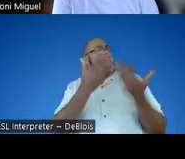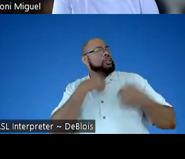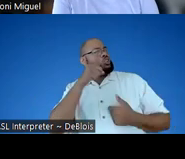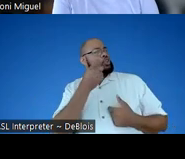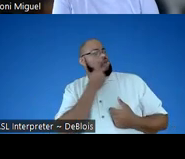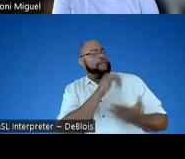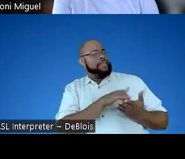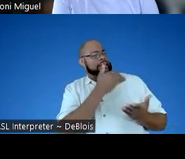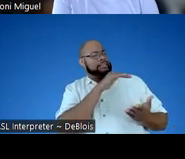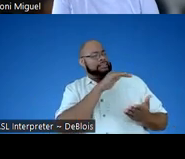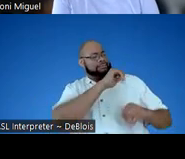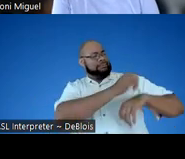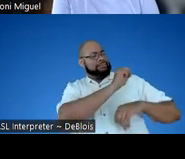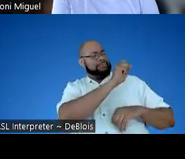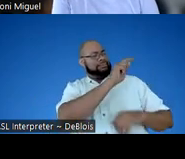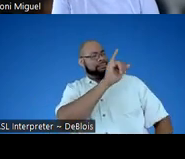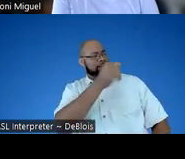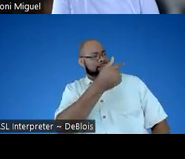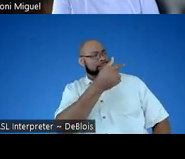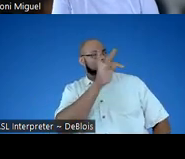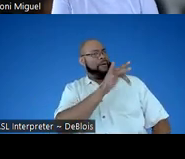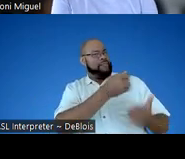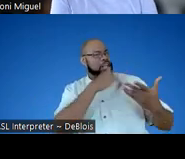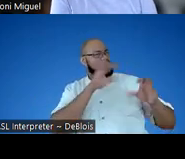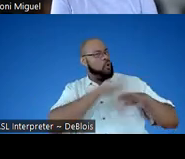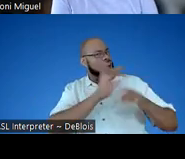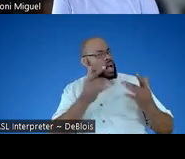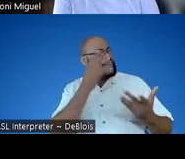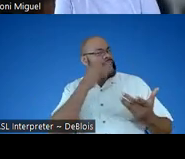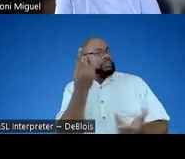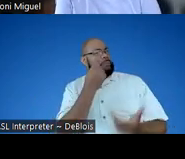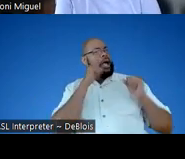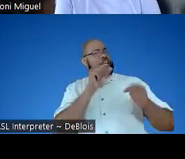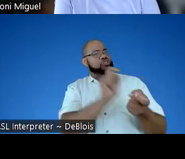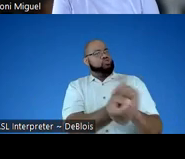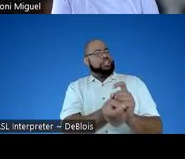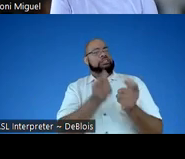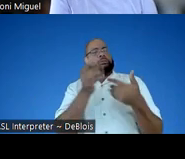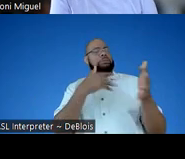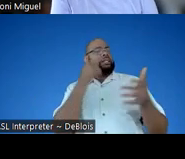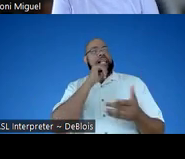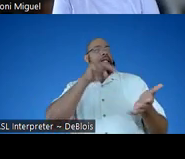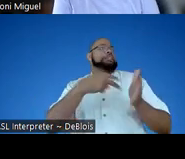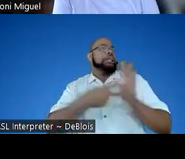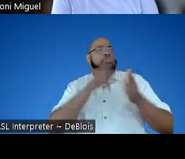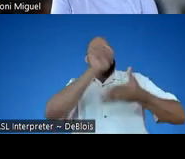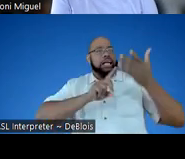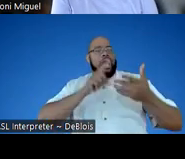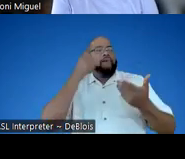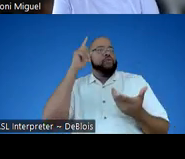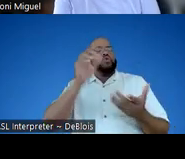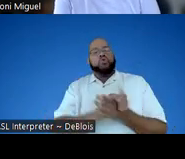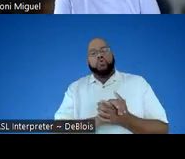look at that settings button and everything that I do online and see, is there something I can change, even if it wasn't intentionally designed to be